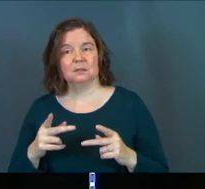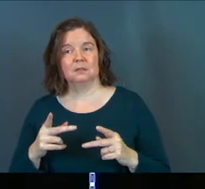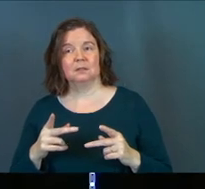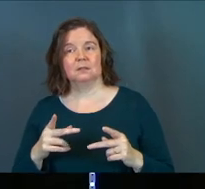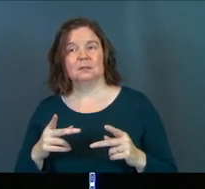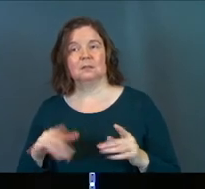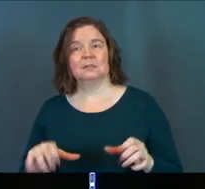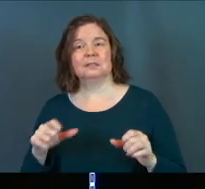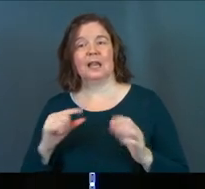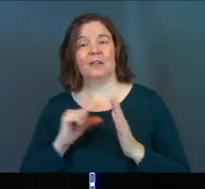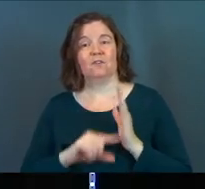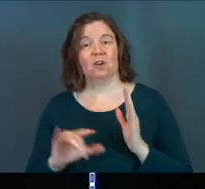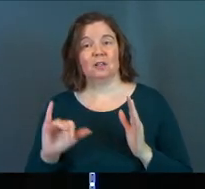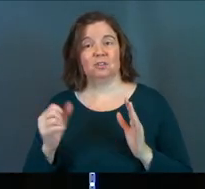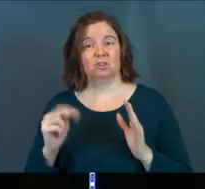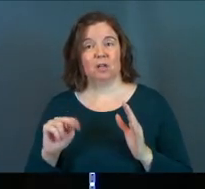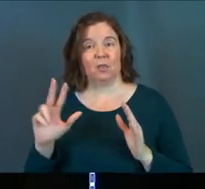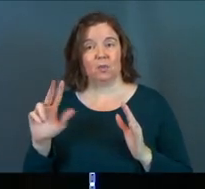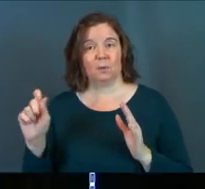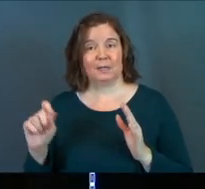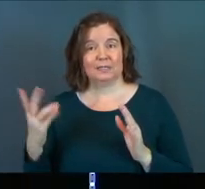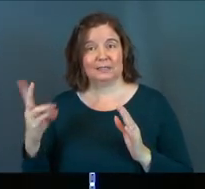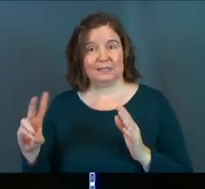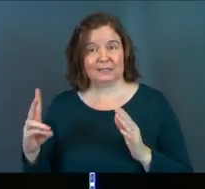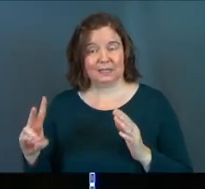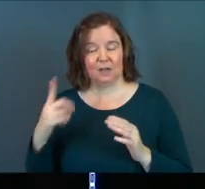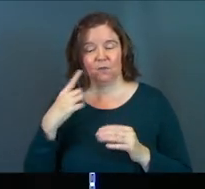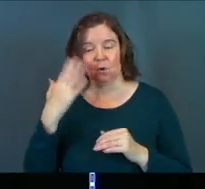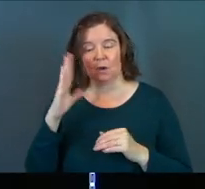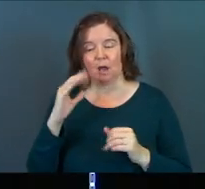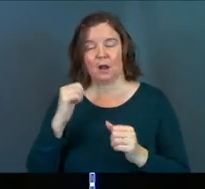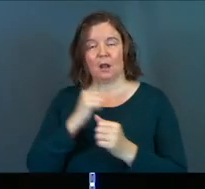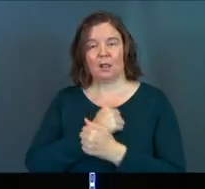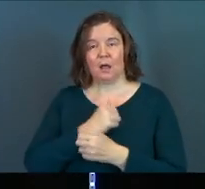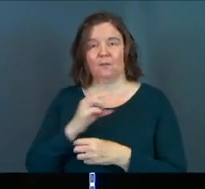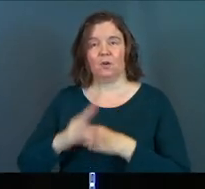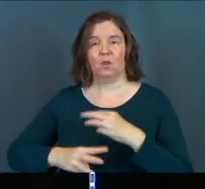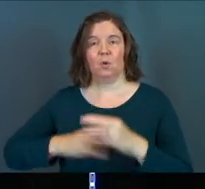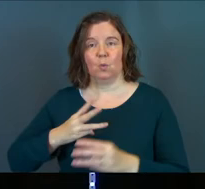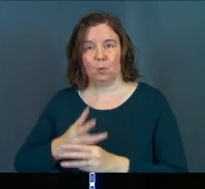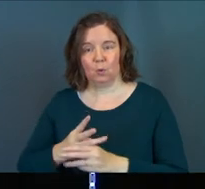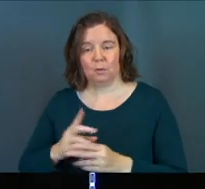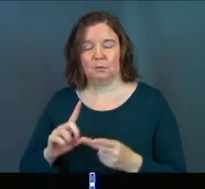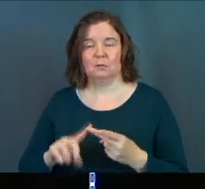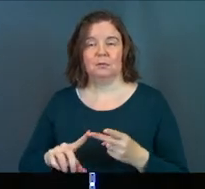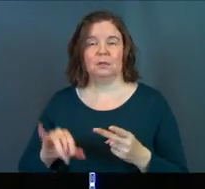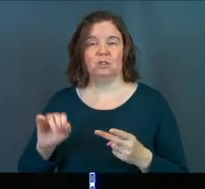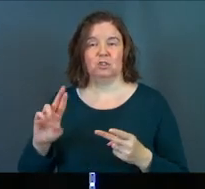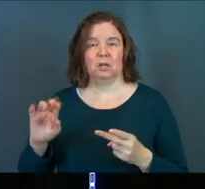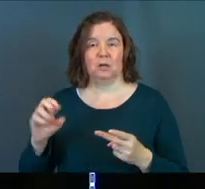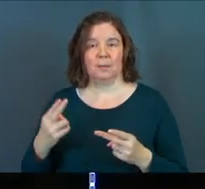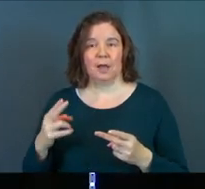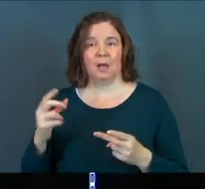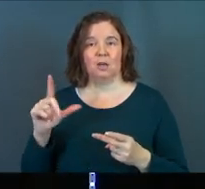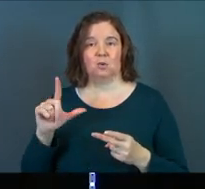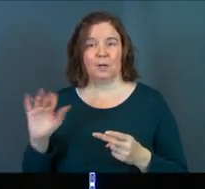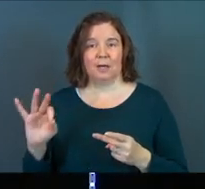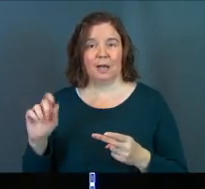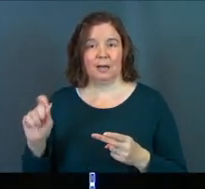well, take, take verses like John 3, 16, for God so loved the world. And take verses like Jeremiah 29, 11,